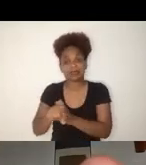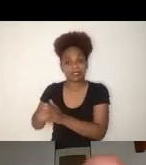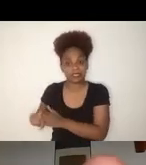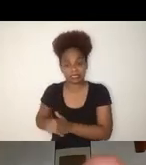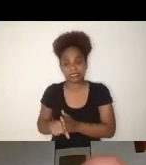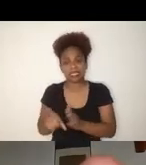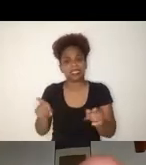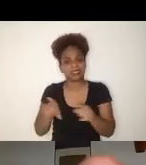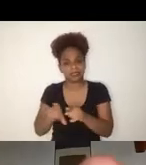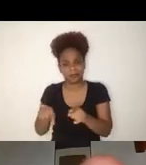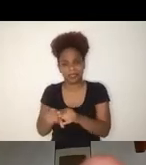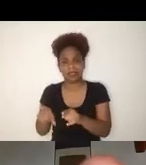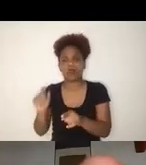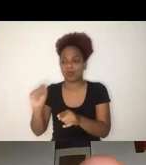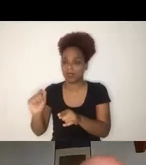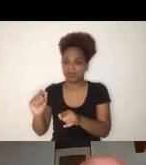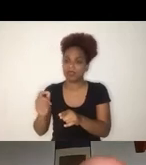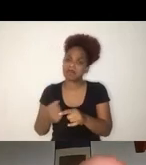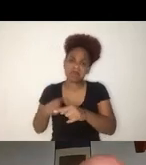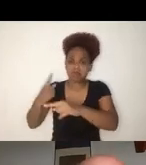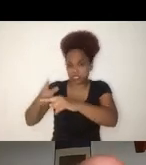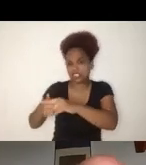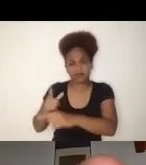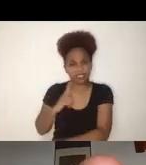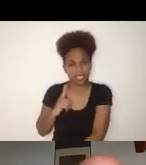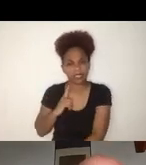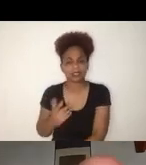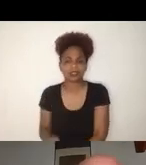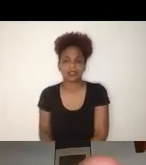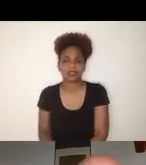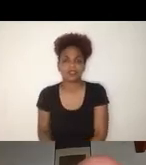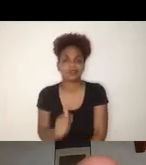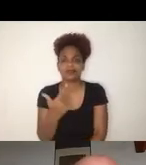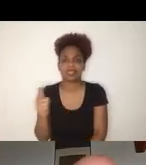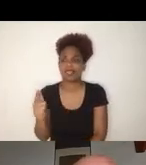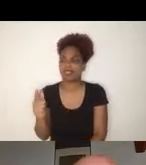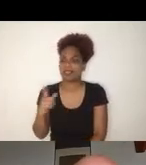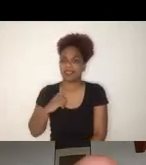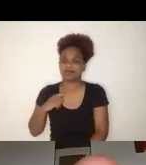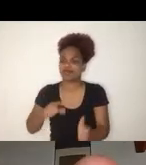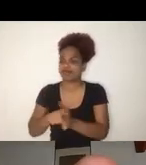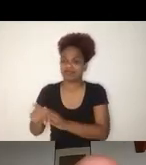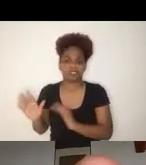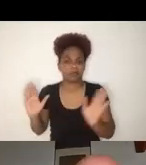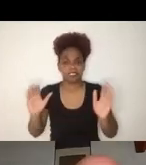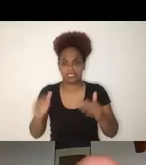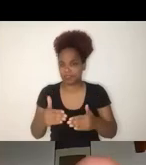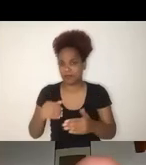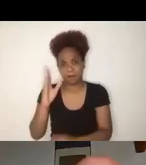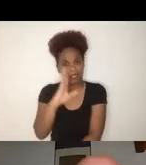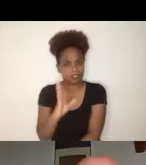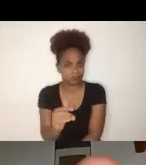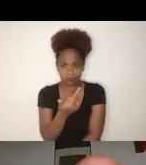surprised. I don't have specific data for Brazil, so I just give you the average across 36